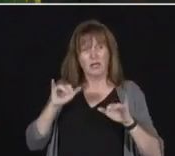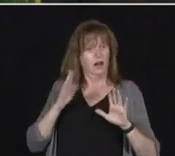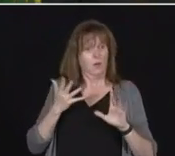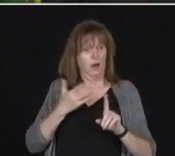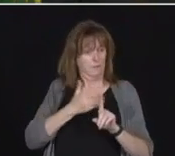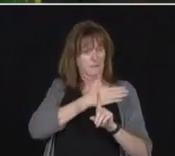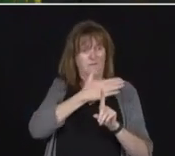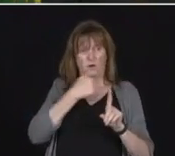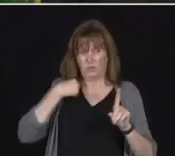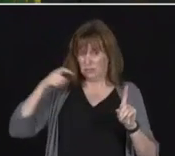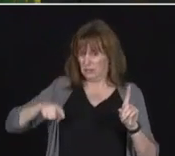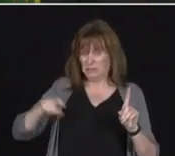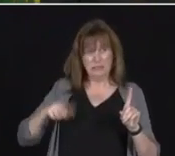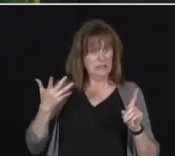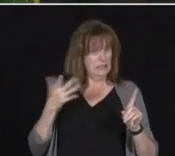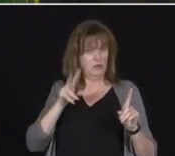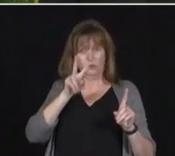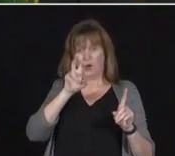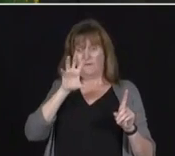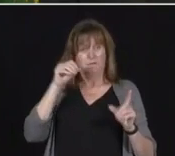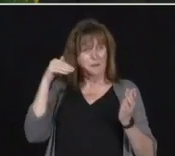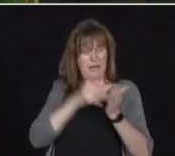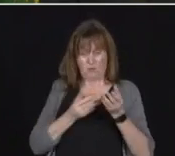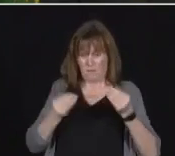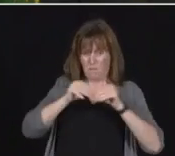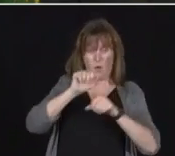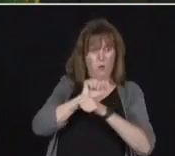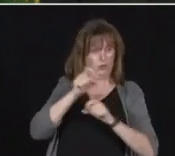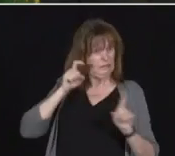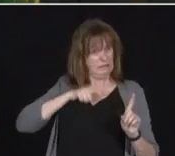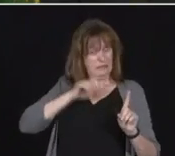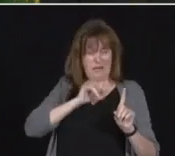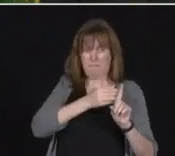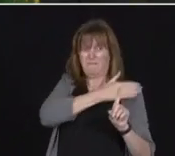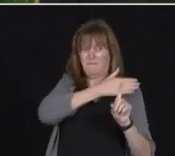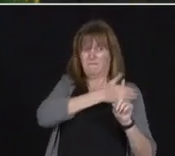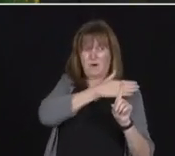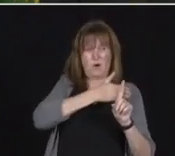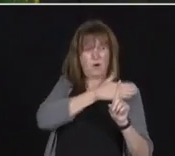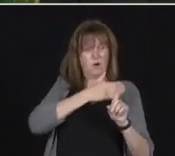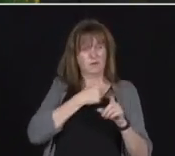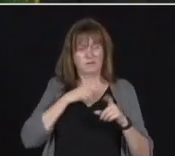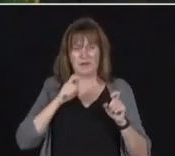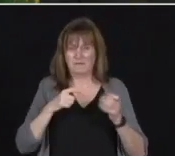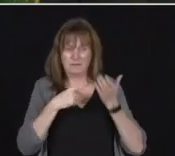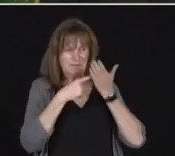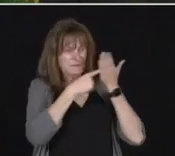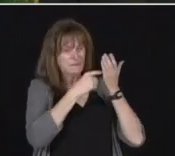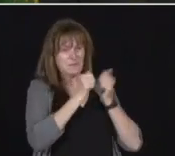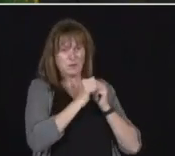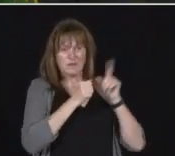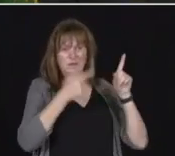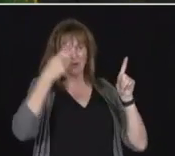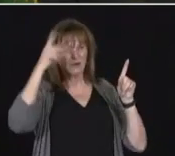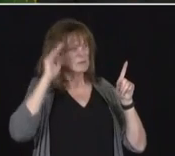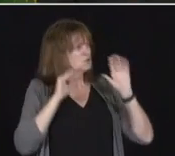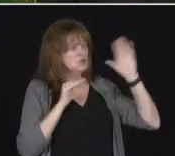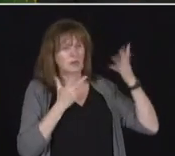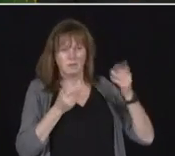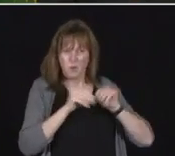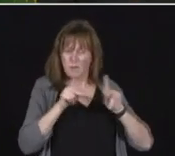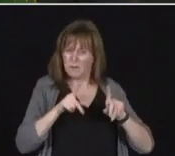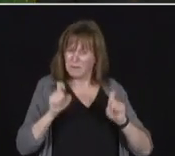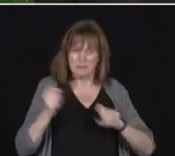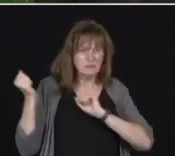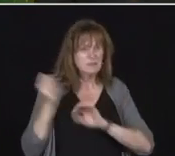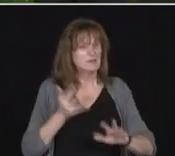minister to increase people coming into the country because we need them. And I've always said, no matter if they're